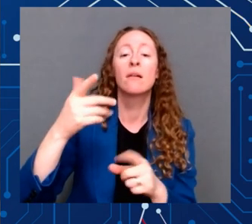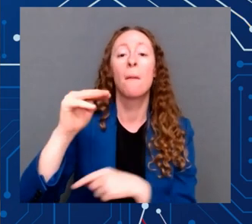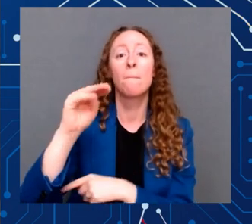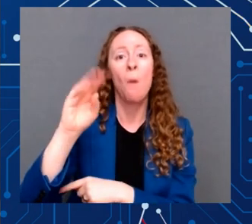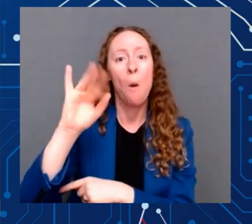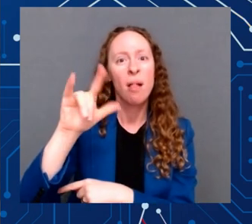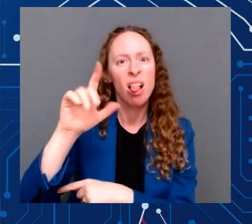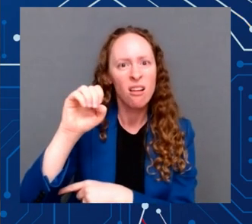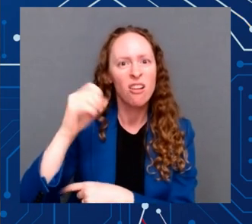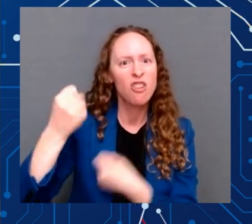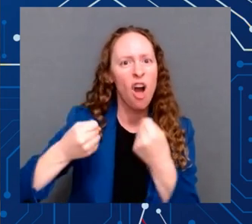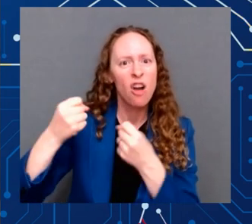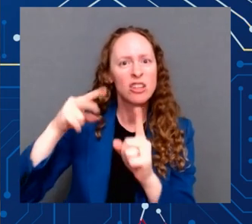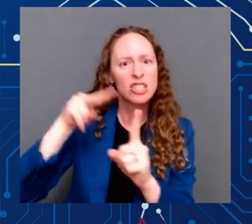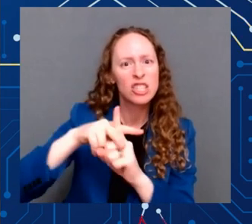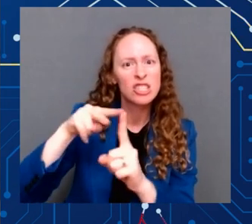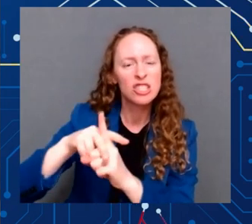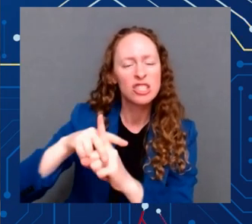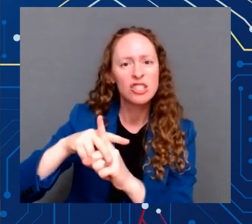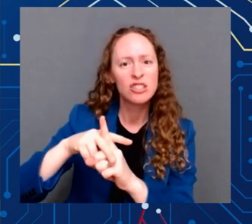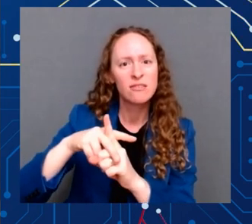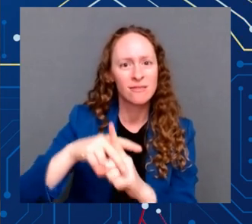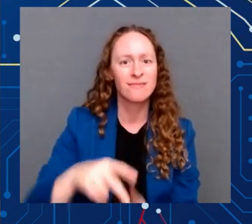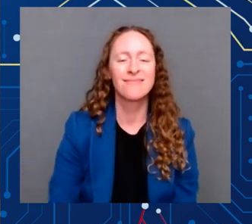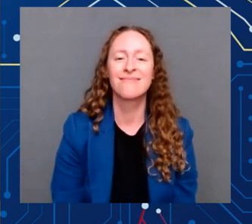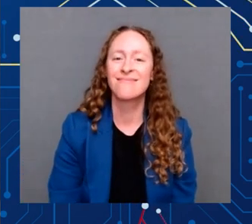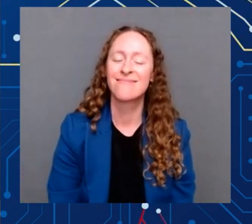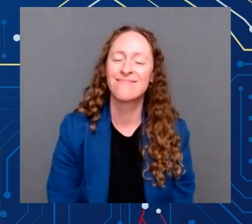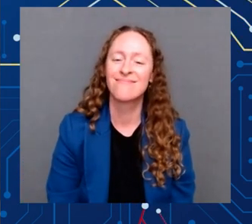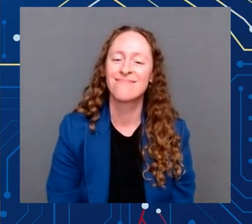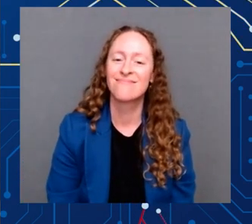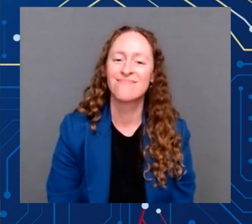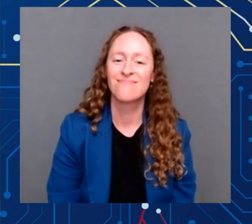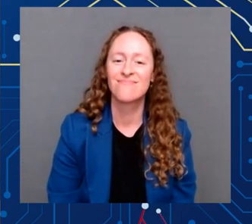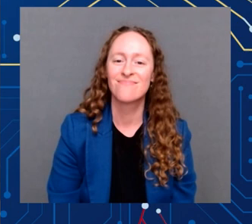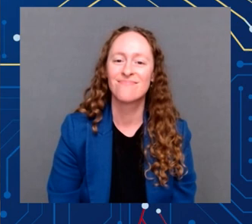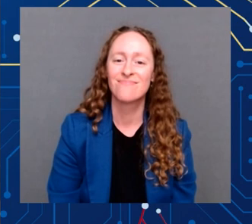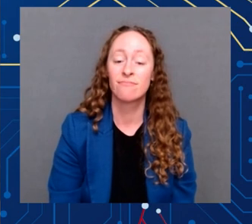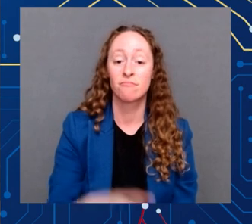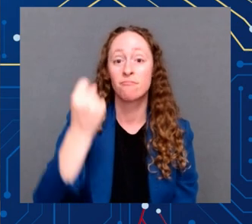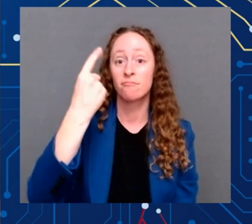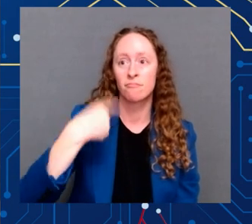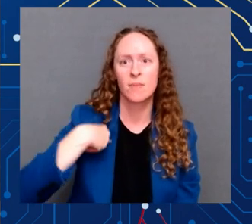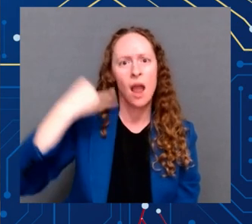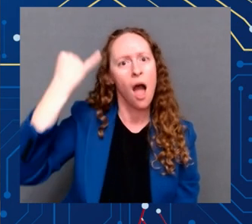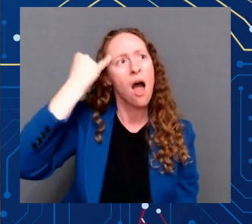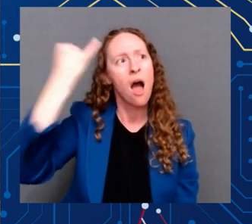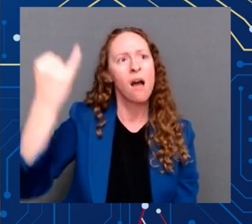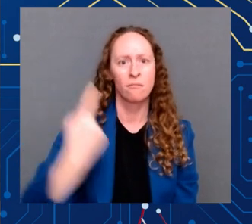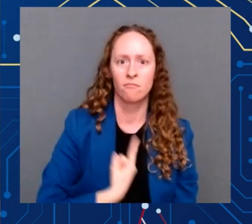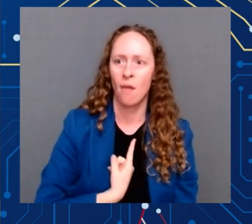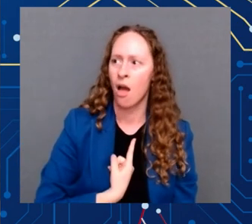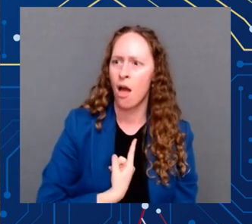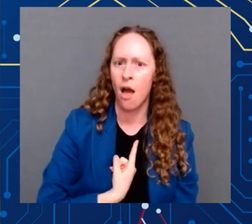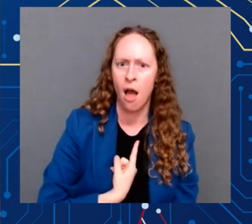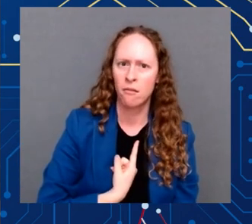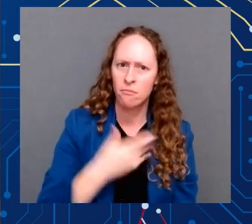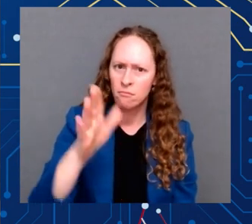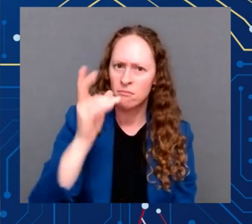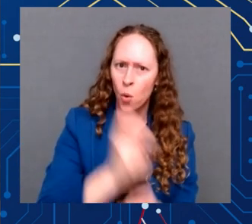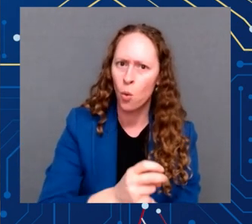I started as a single founder. It was tough. But I believed in the power of my product and I believed in the American dream.